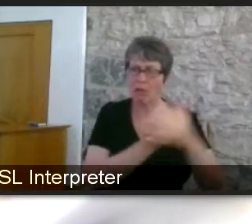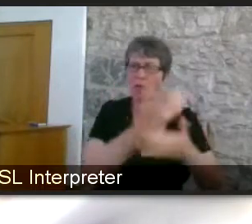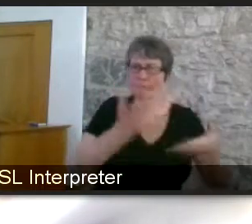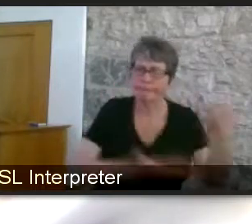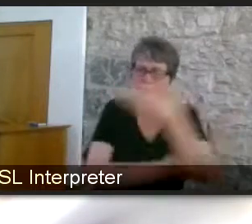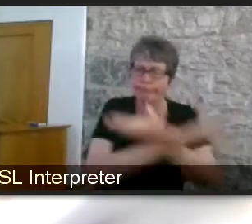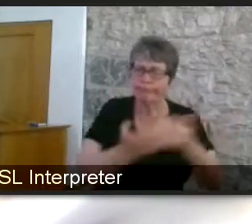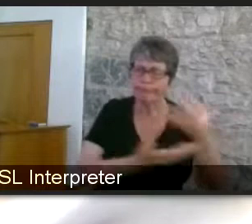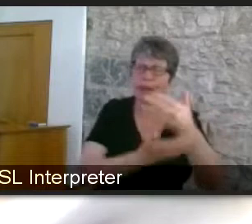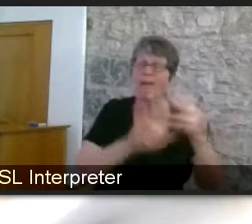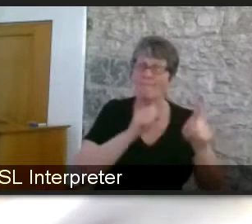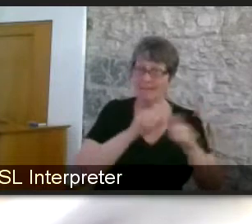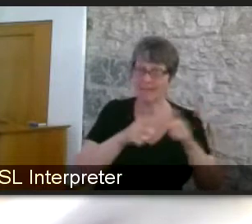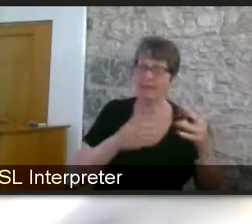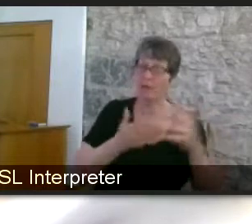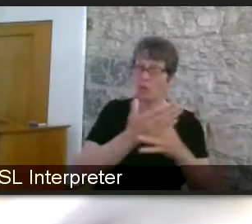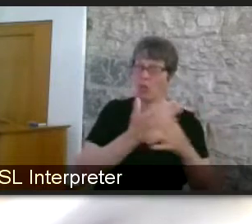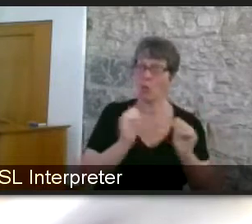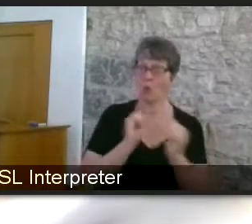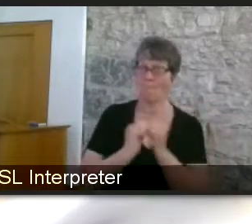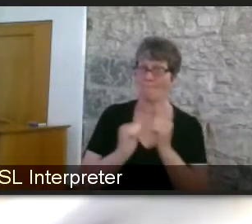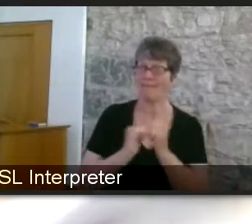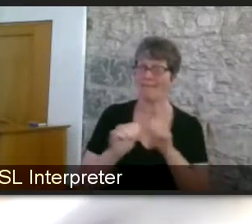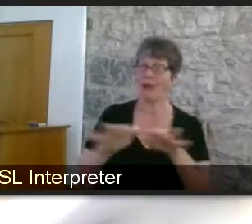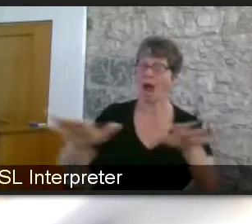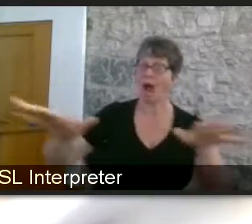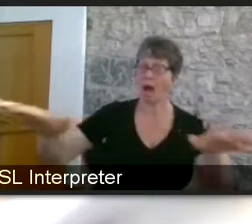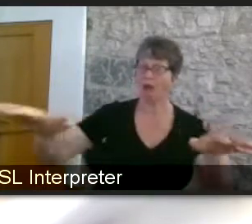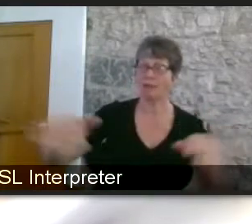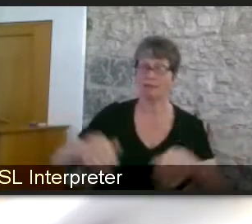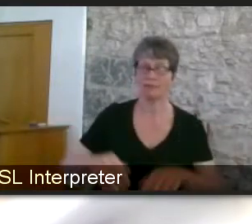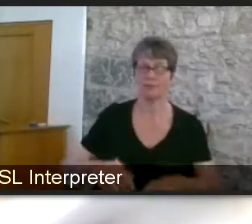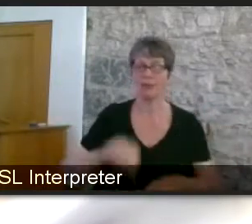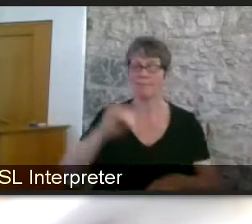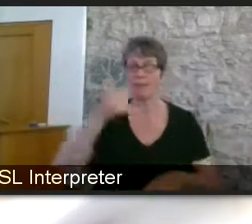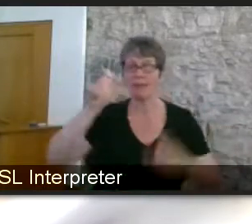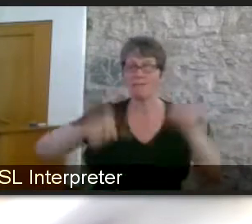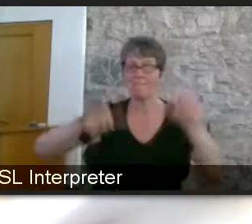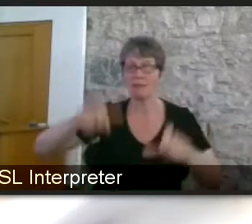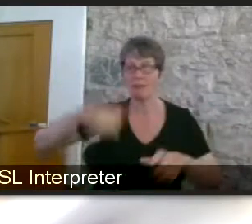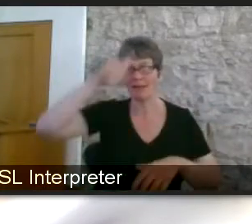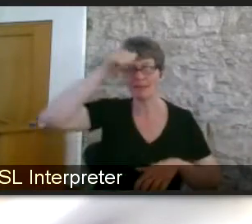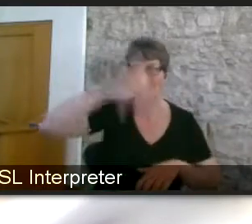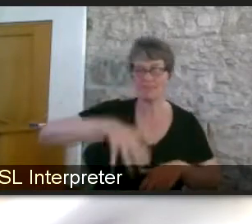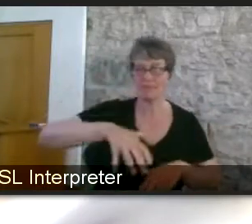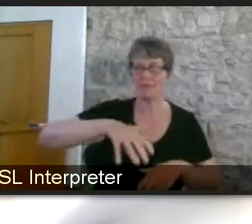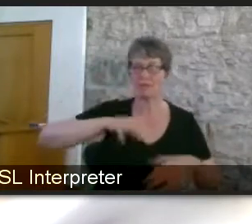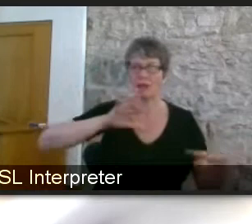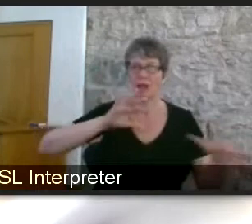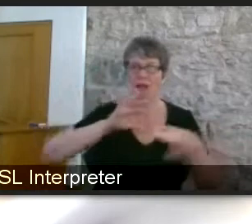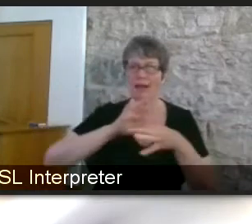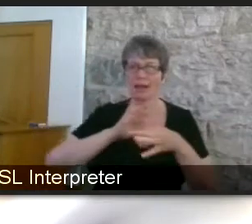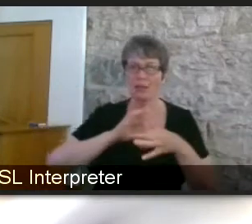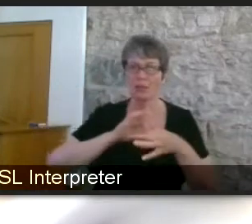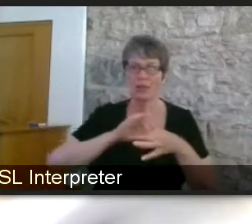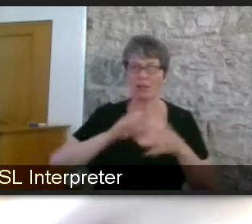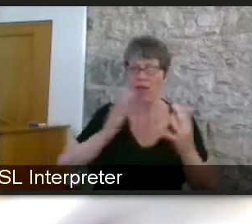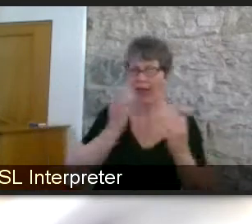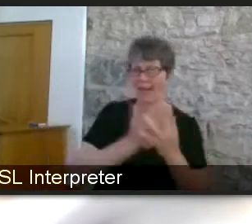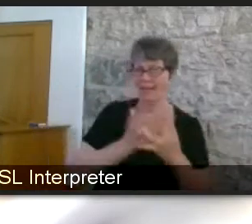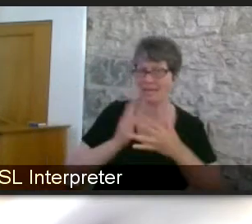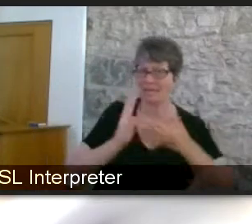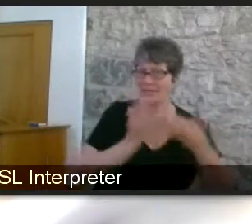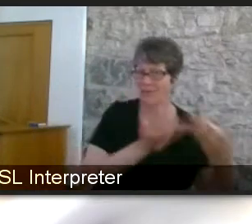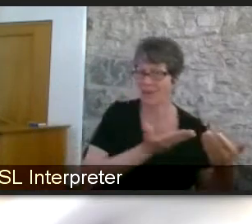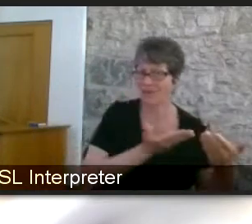you're seeing news reports about lots of different kind of people's experiences of whether it's to do with accessing services and